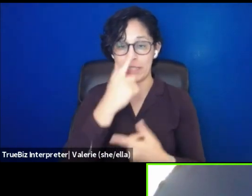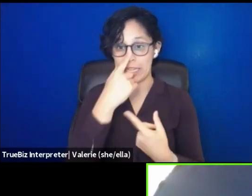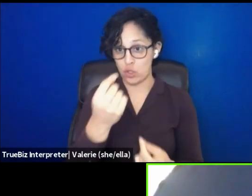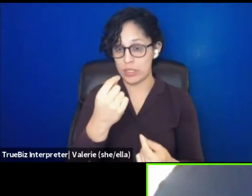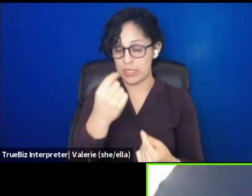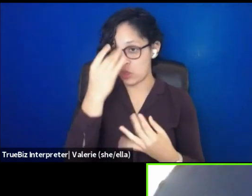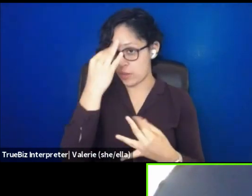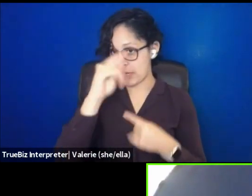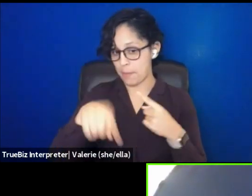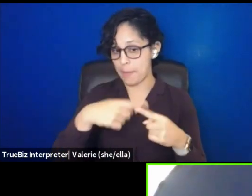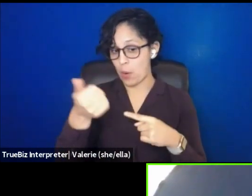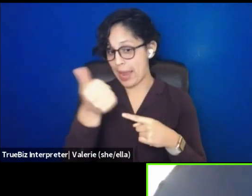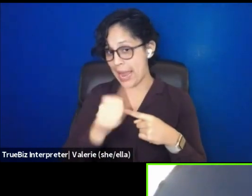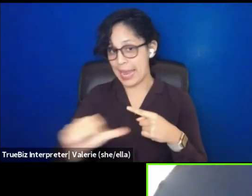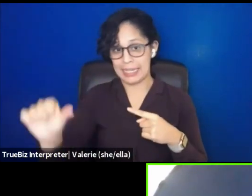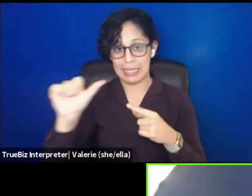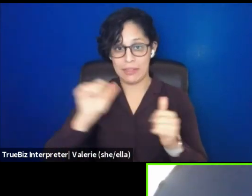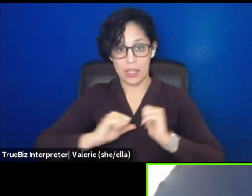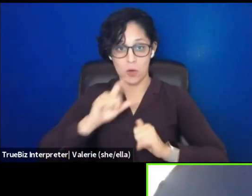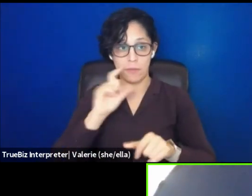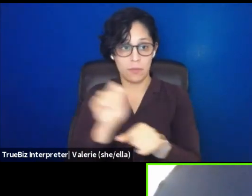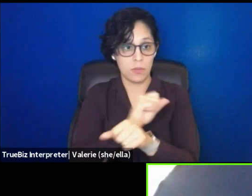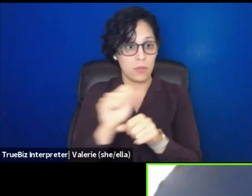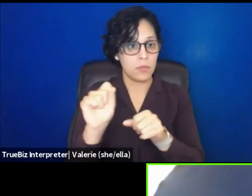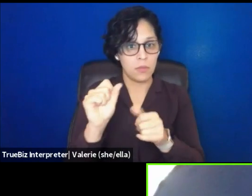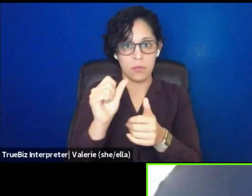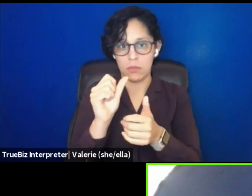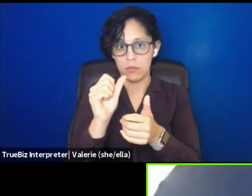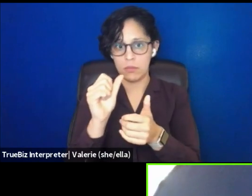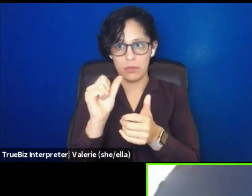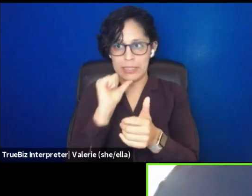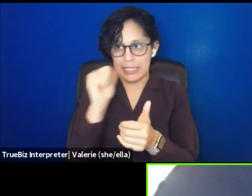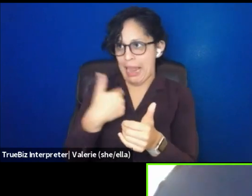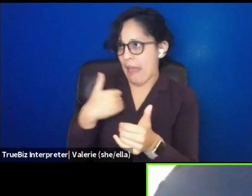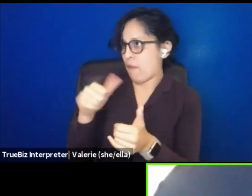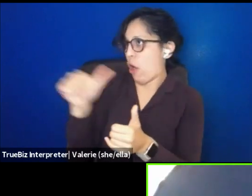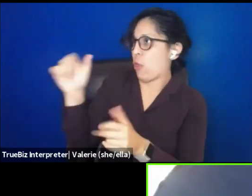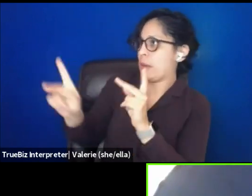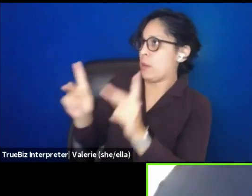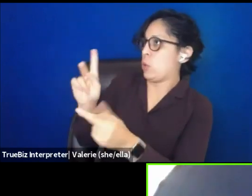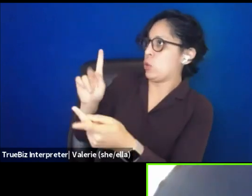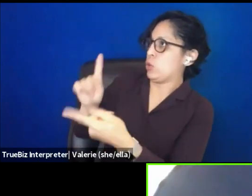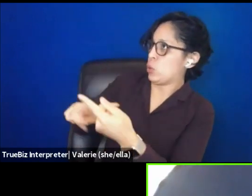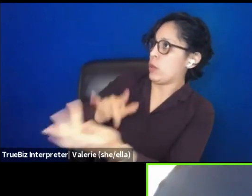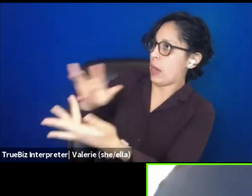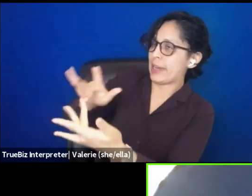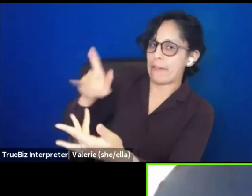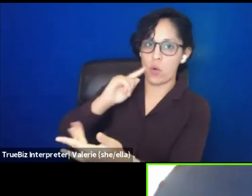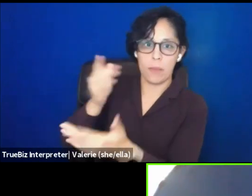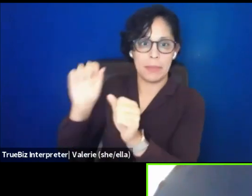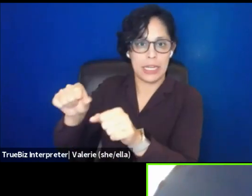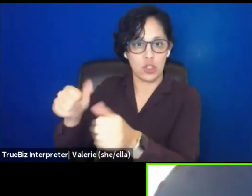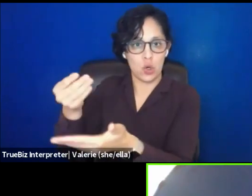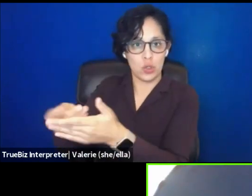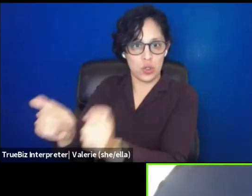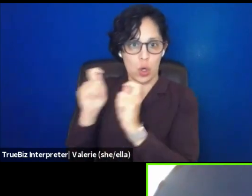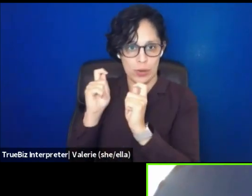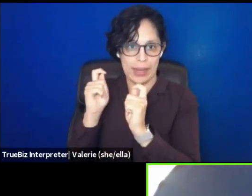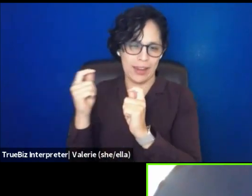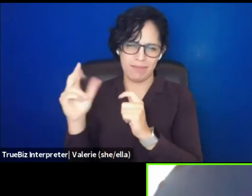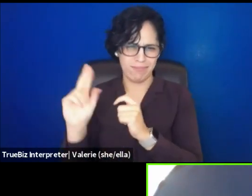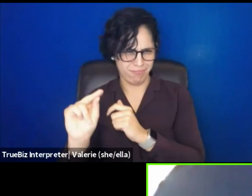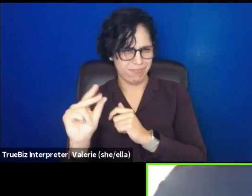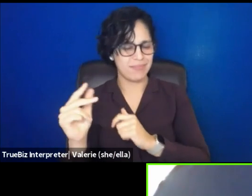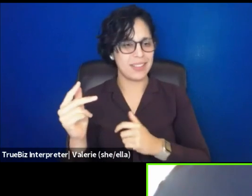any theater has exhausted donor potential, you know, the conversation of that capacity building of who have we not been relevant